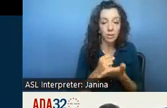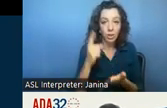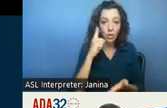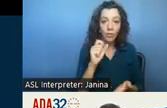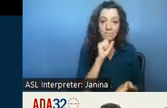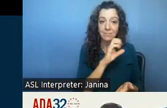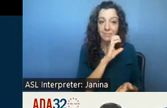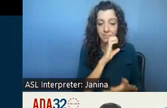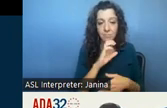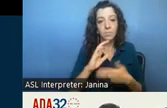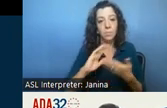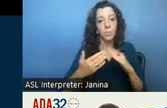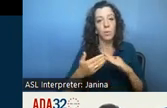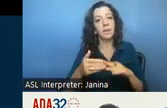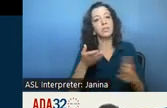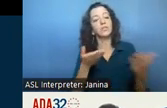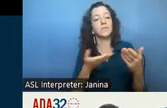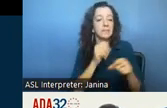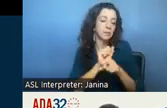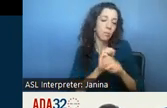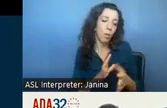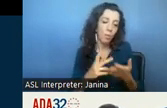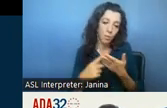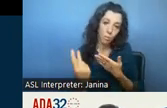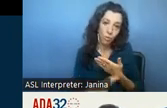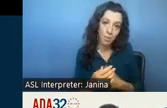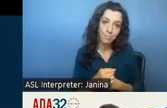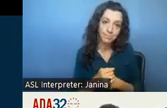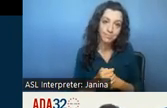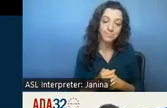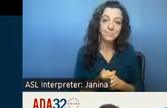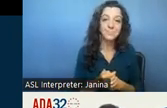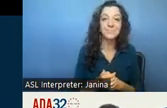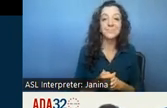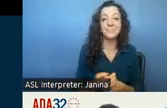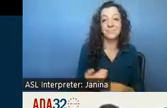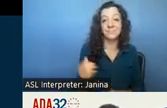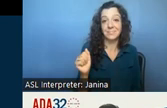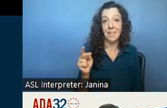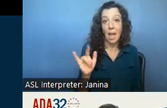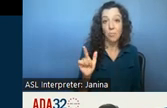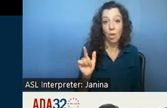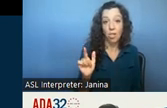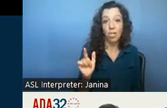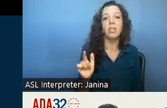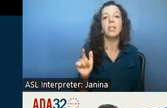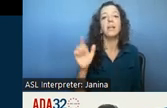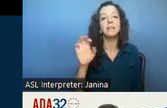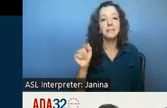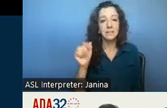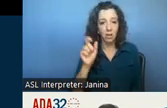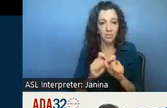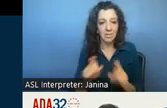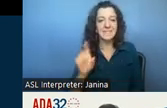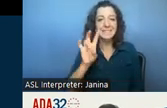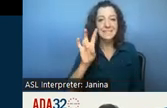services employment program um and in april cda released seven million dollars of this grant funding and we